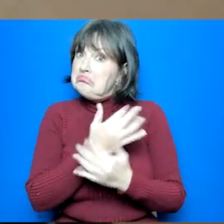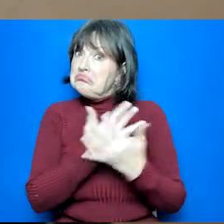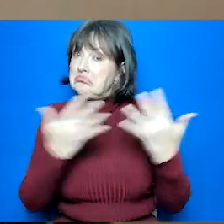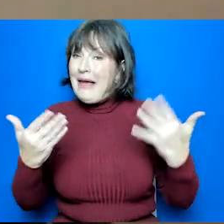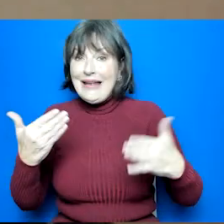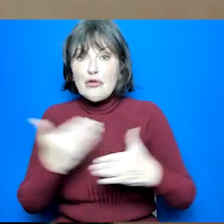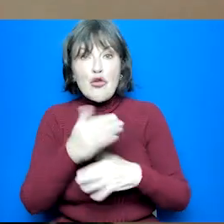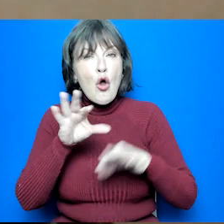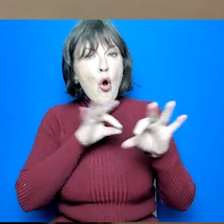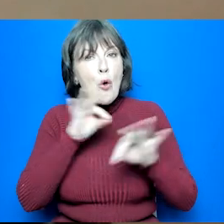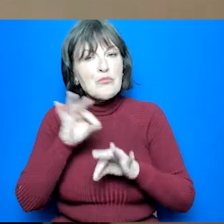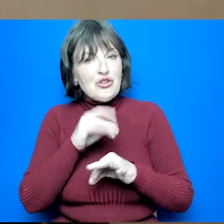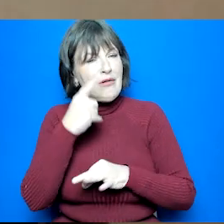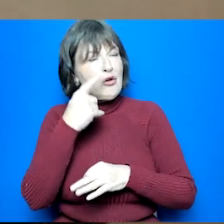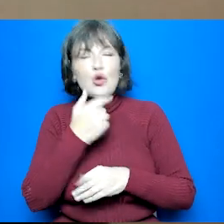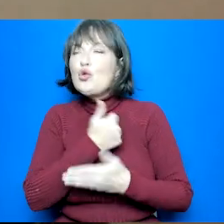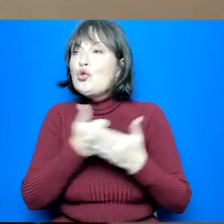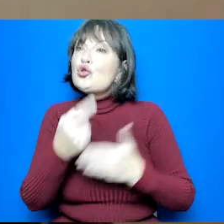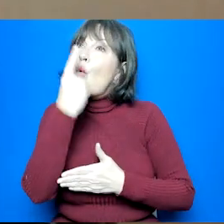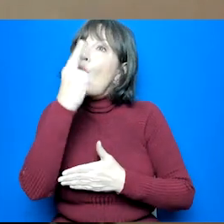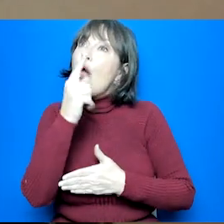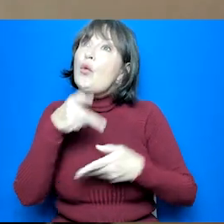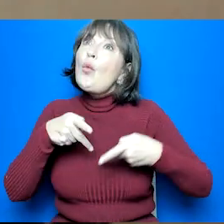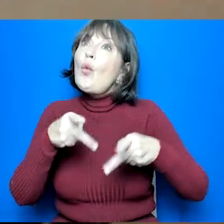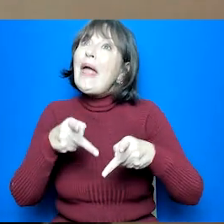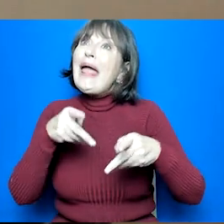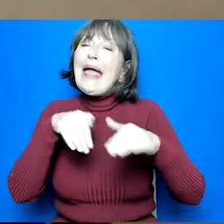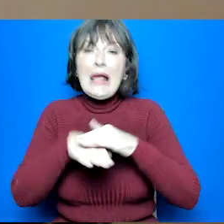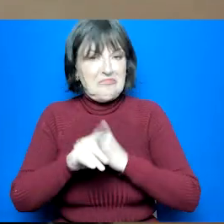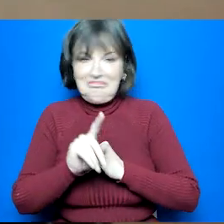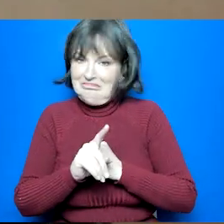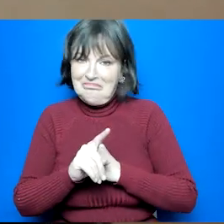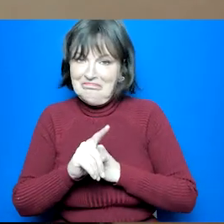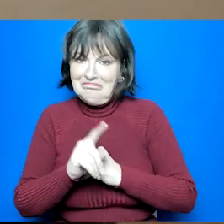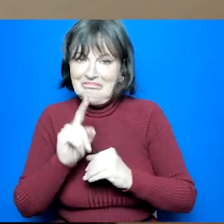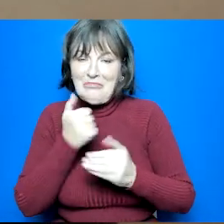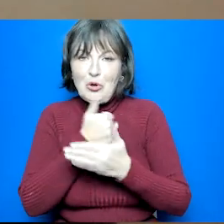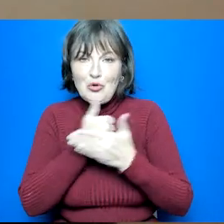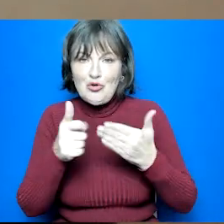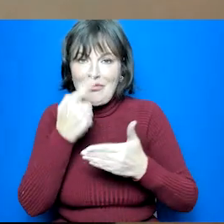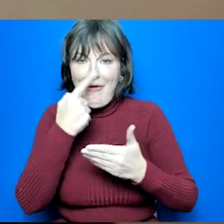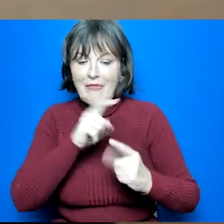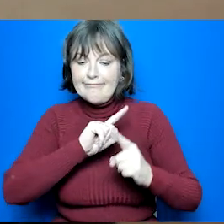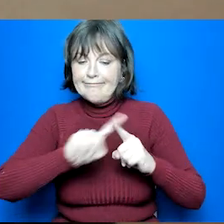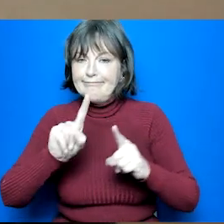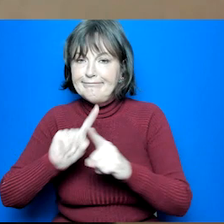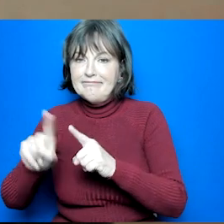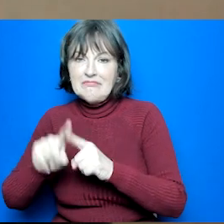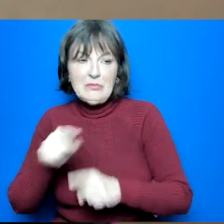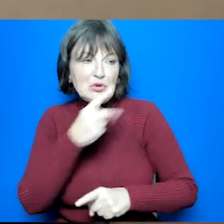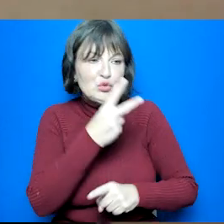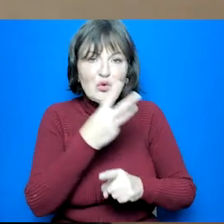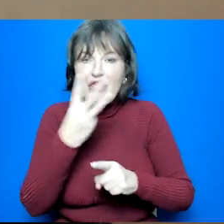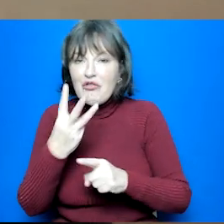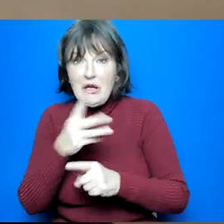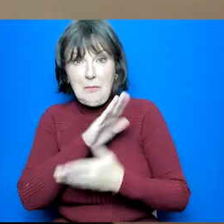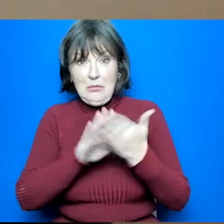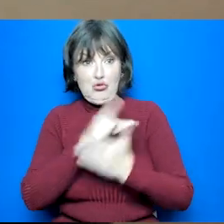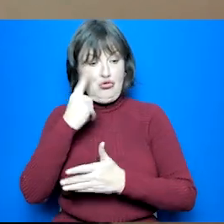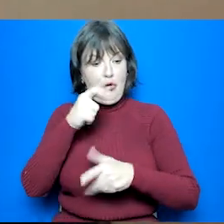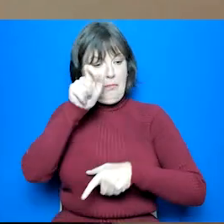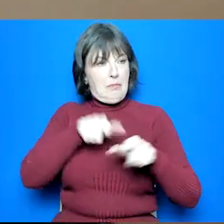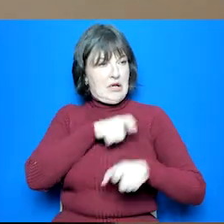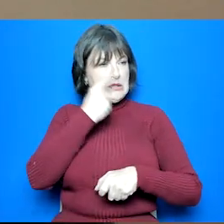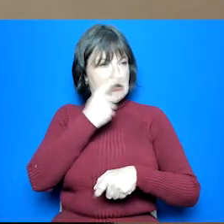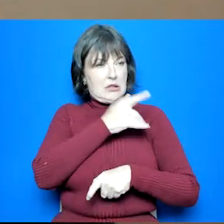options there will be more than one route into them so it's really important that your young person is aware of these routes and chooses the one that's right for